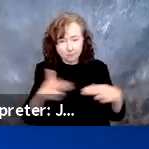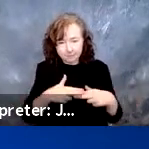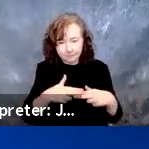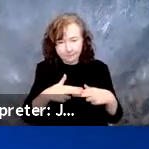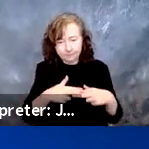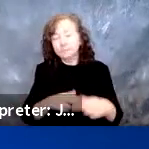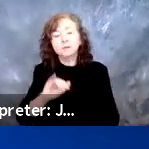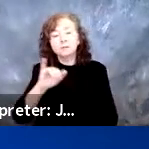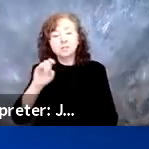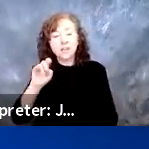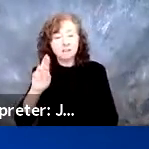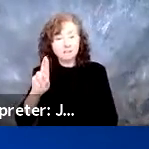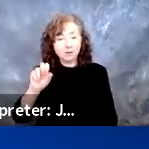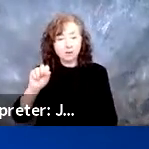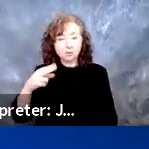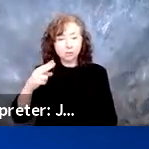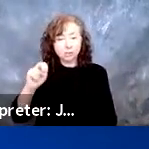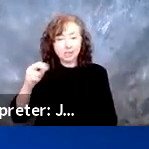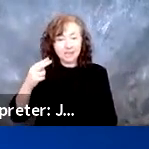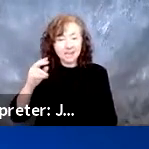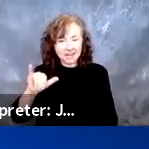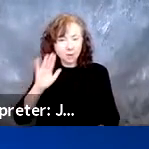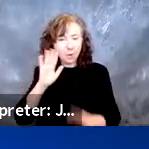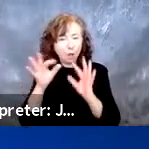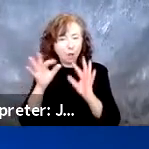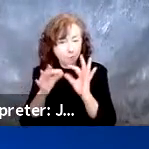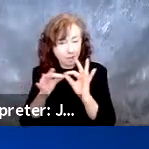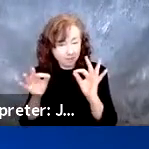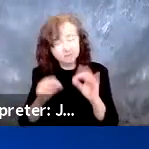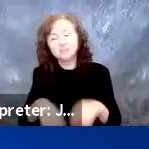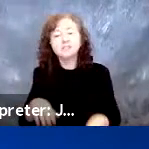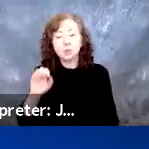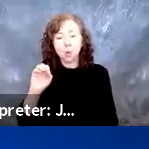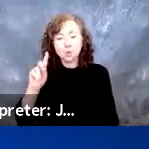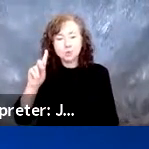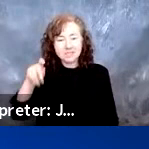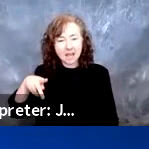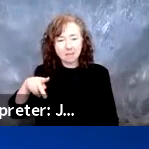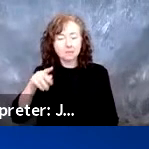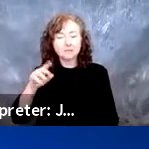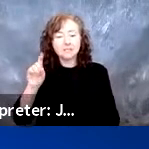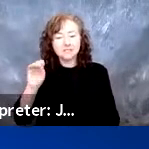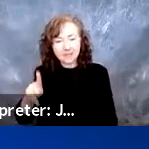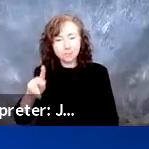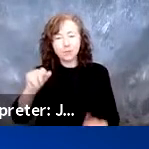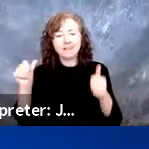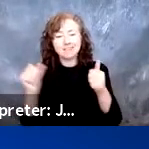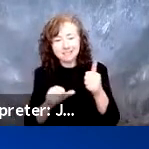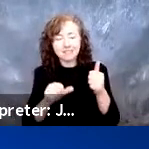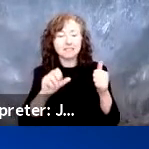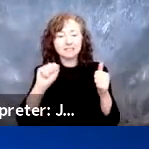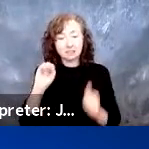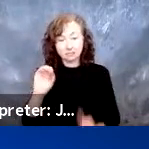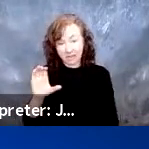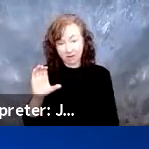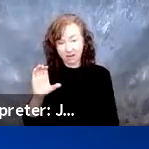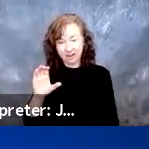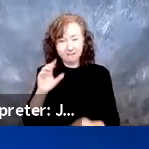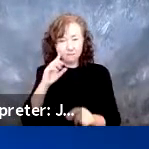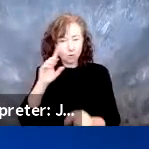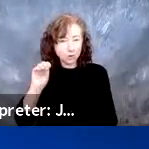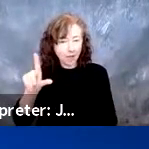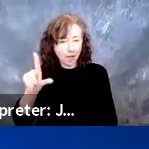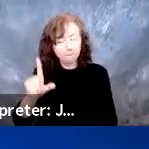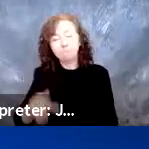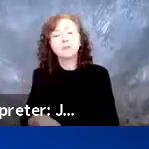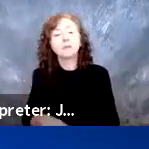Jennifer Sheehy, the Deputy Assistant Secretary of the Office of Disability Employment Policy at the Department of Labor, and presenters will include the